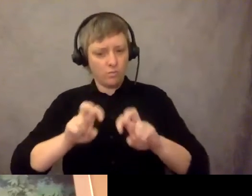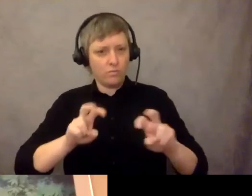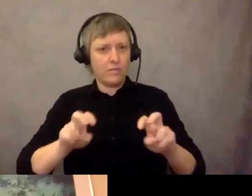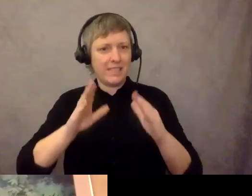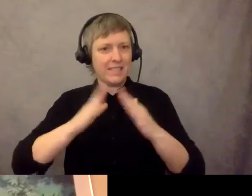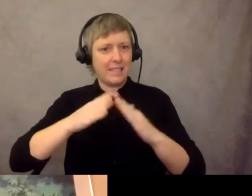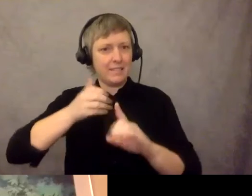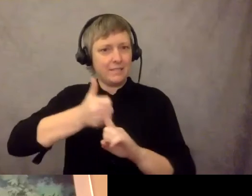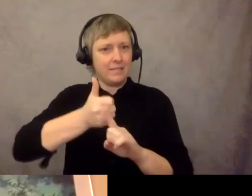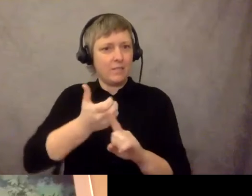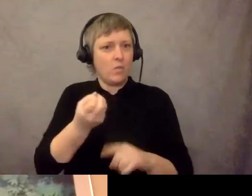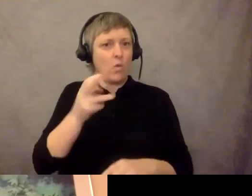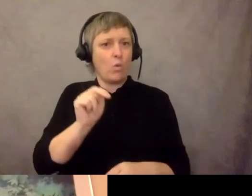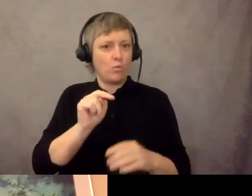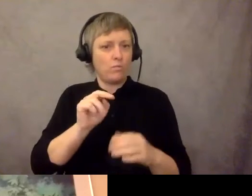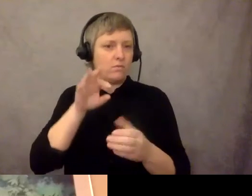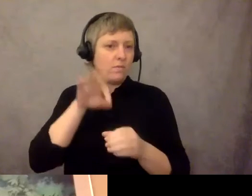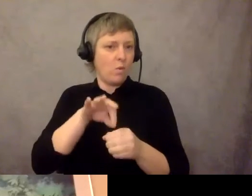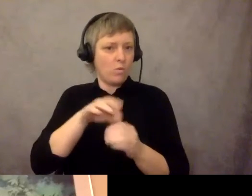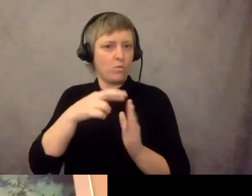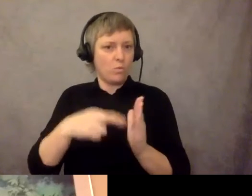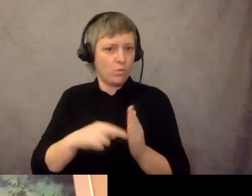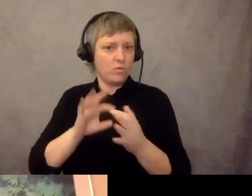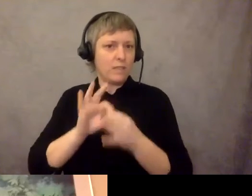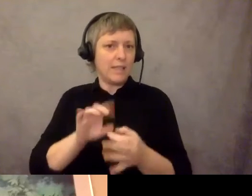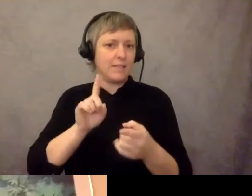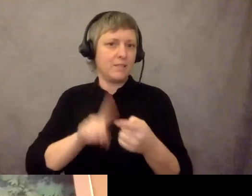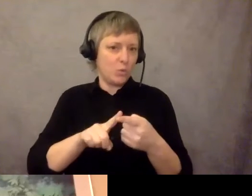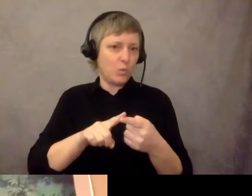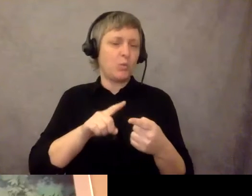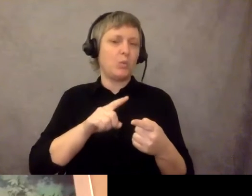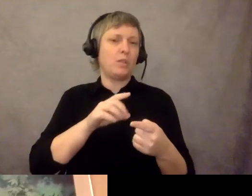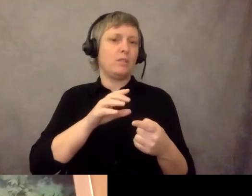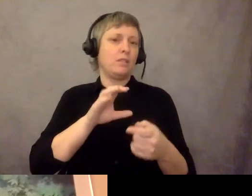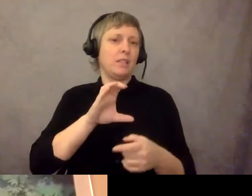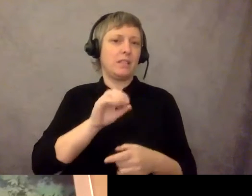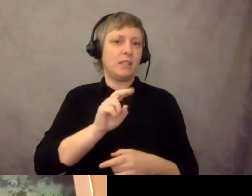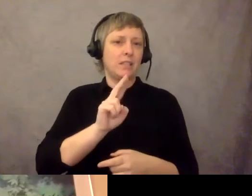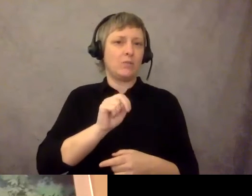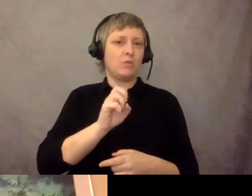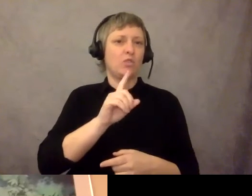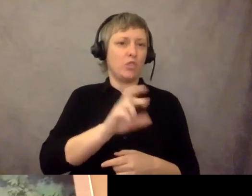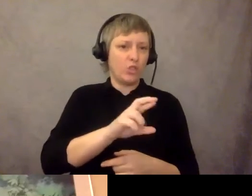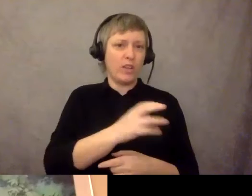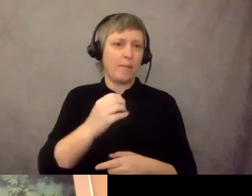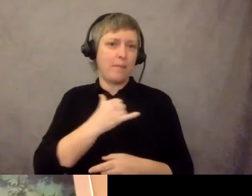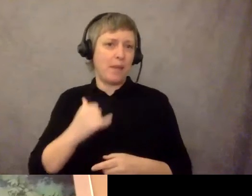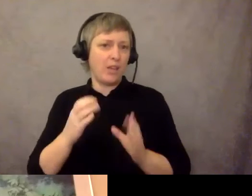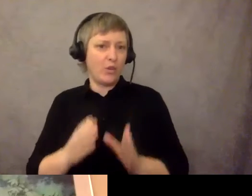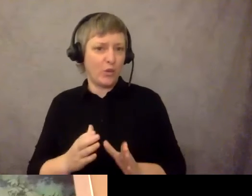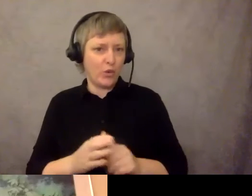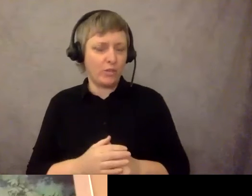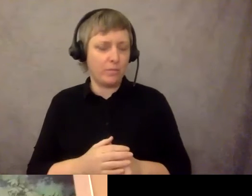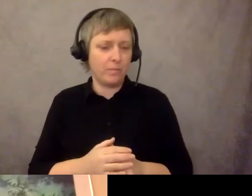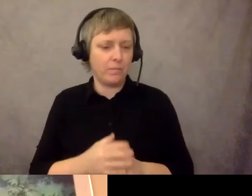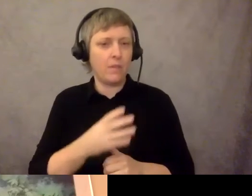counselors and mayor, and we'll have to adjust our own voting rules through the elections